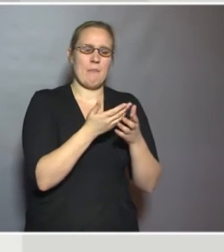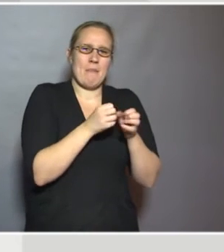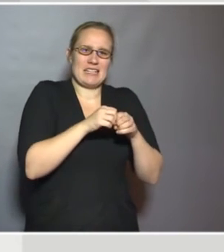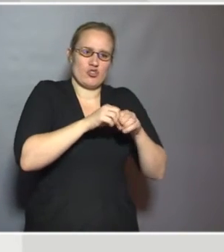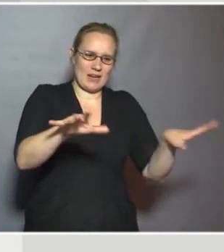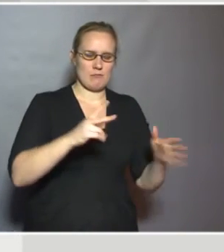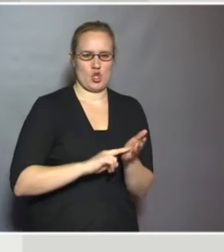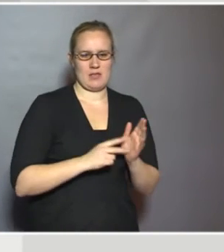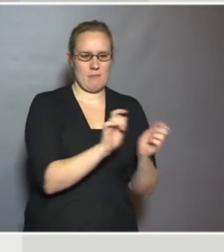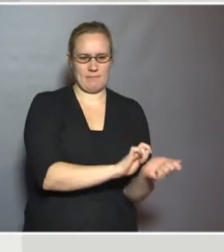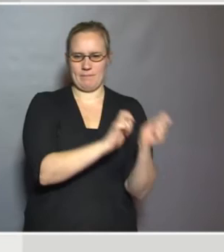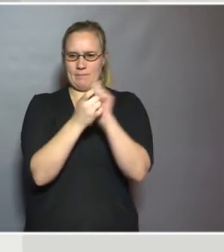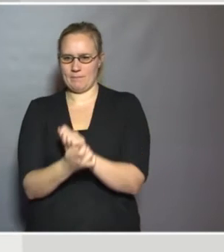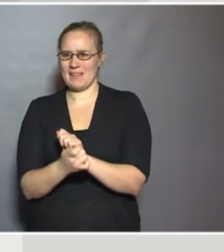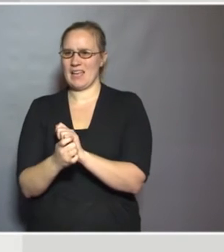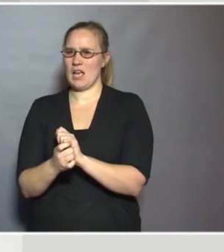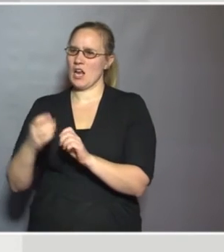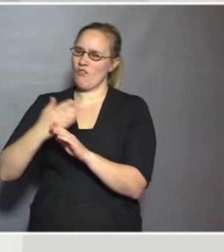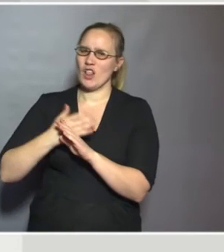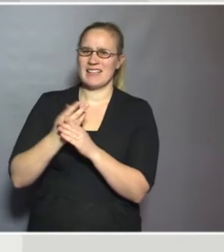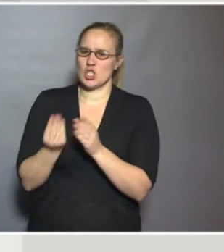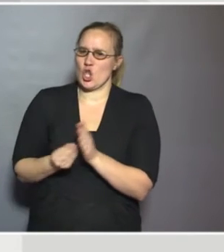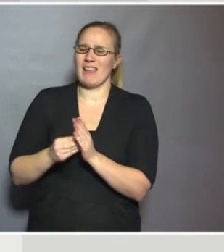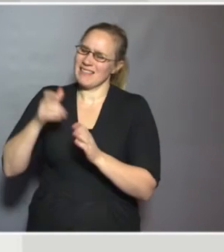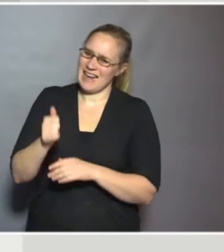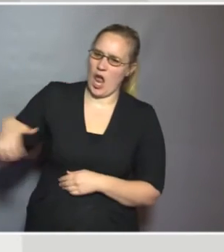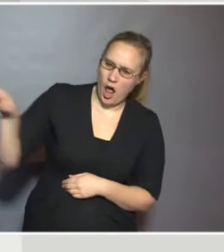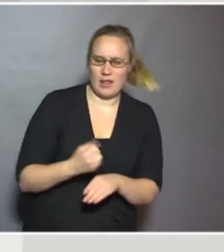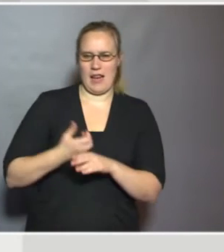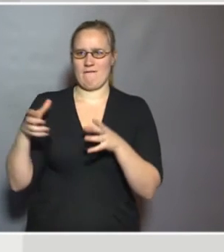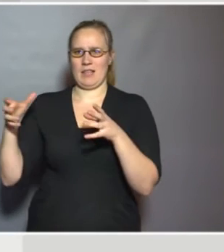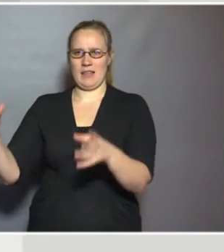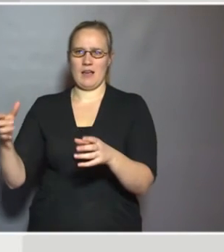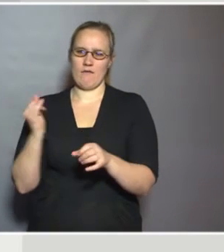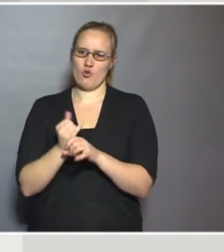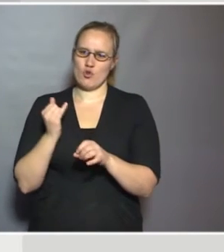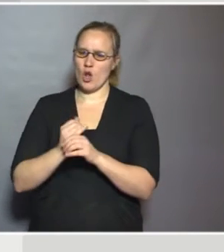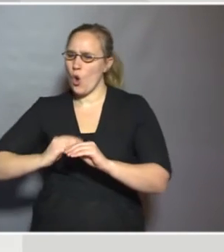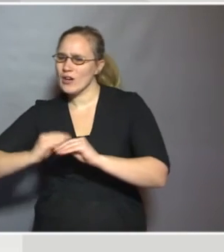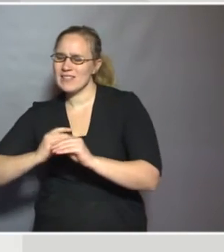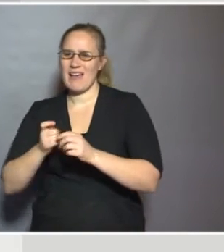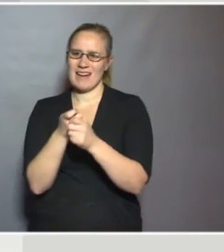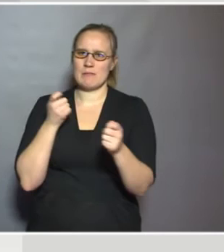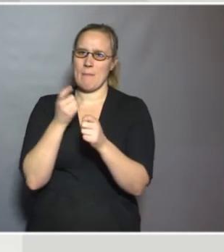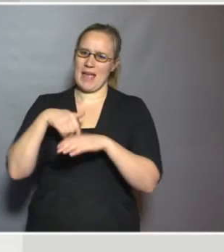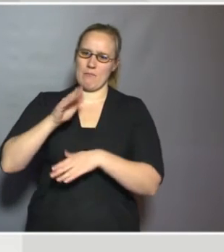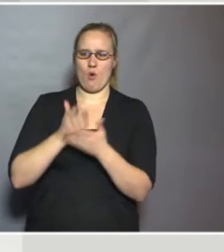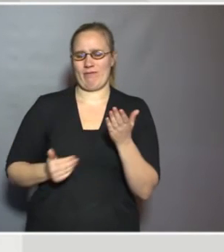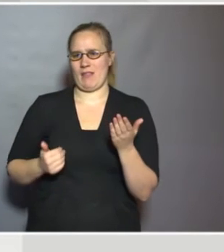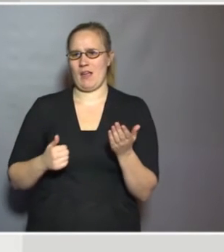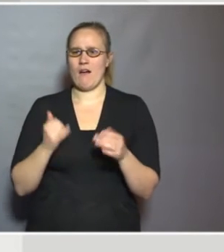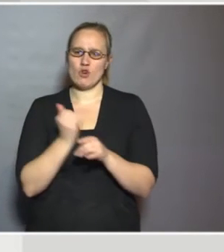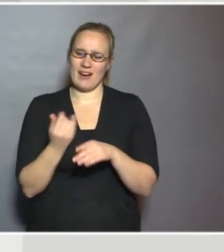It's moving to quality support for all learners. How can we organise learning more flexibly? How can we